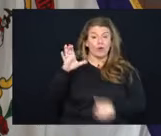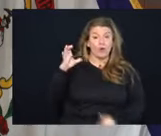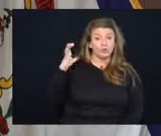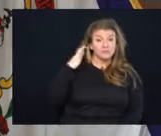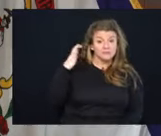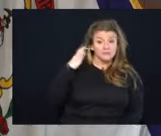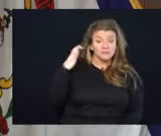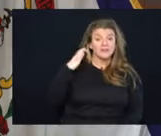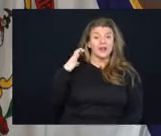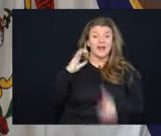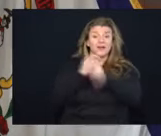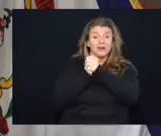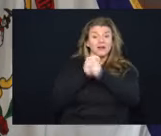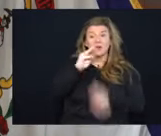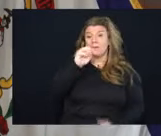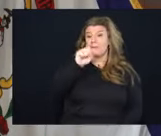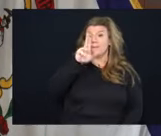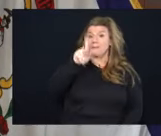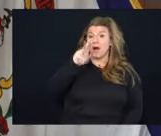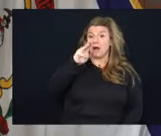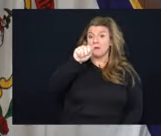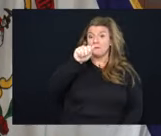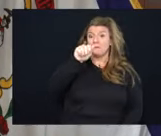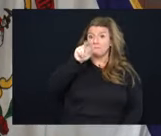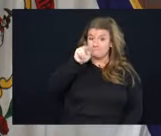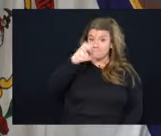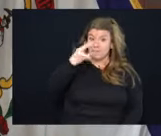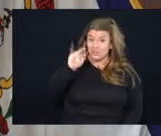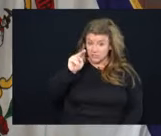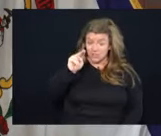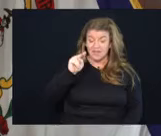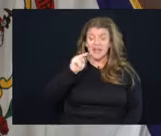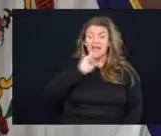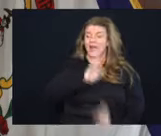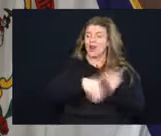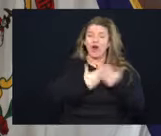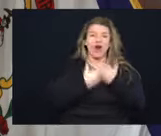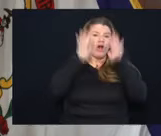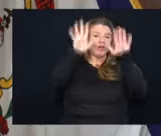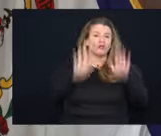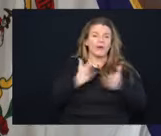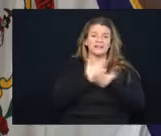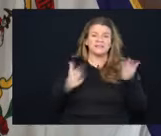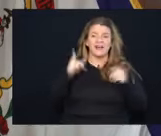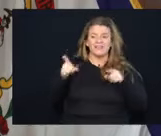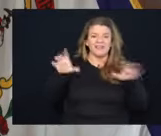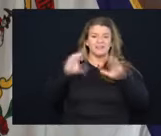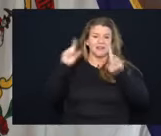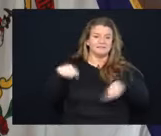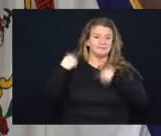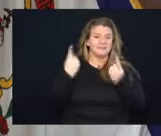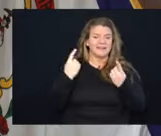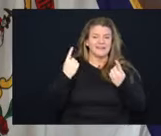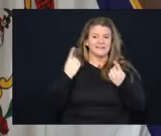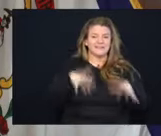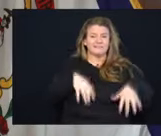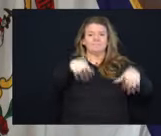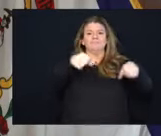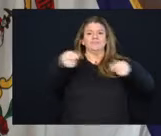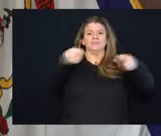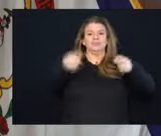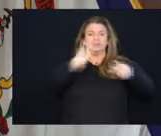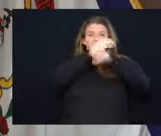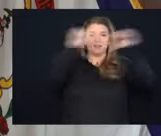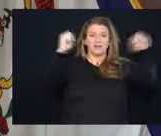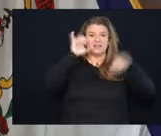congratulate, you know, Mark Maynard and, or Mansion rather, and all the great stuff that he's done, you know, since he took the helm as